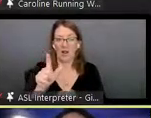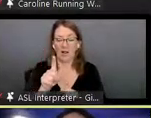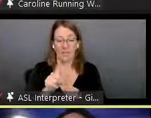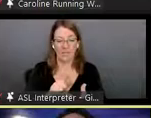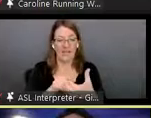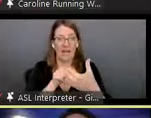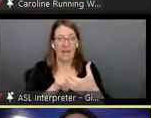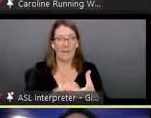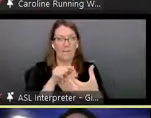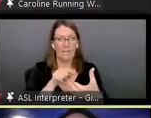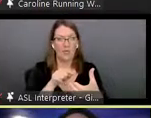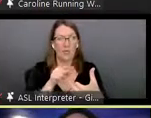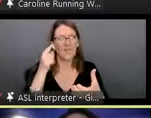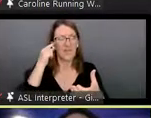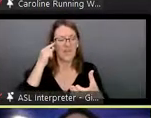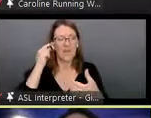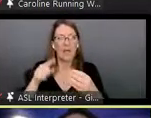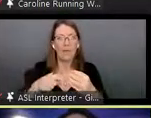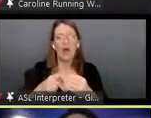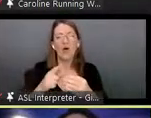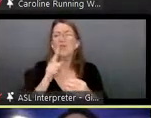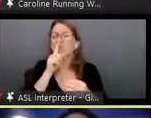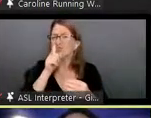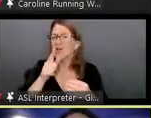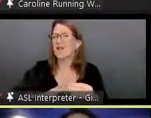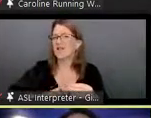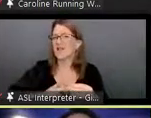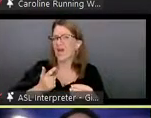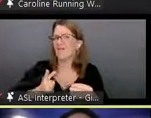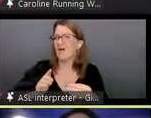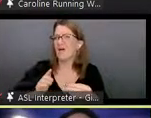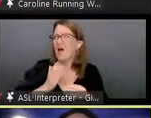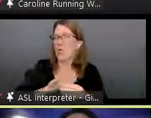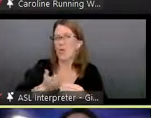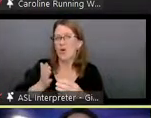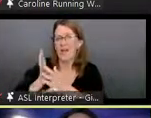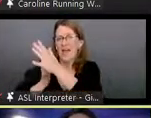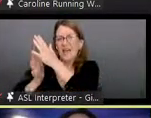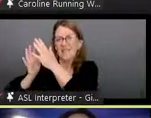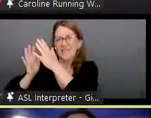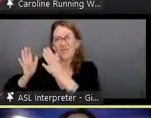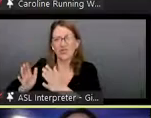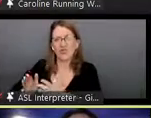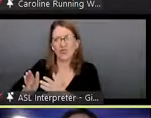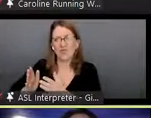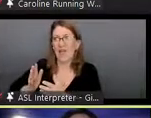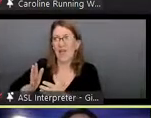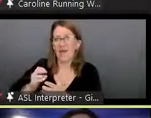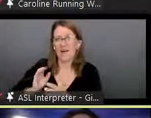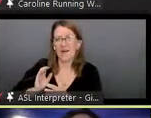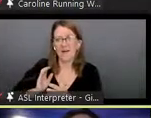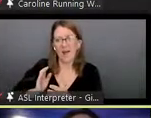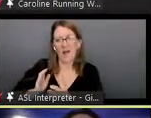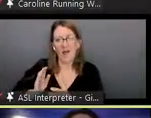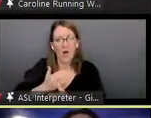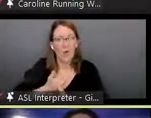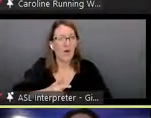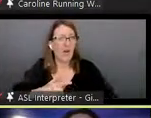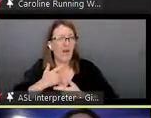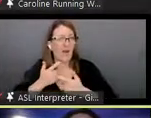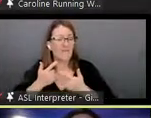the realities that our ancestors and that we live right that even though we try to load